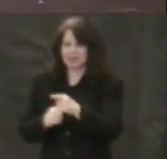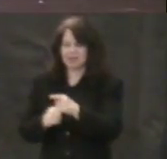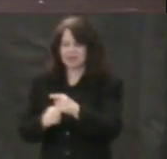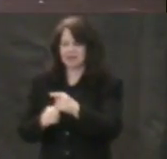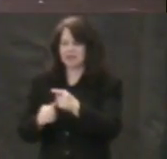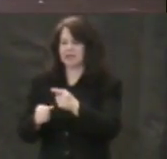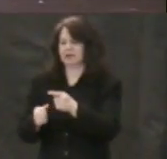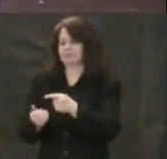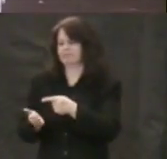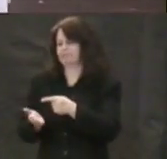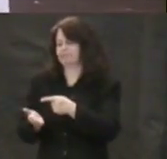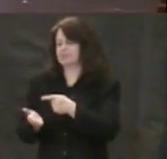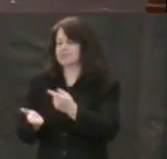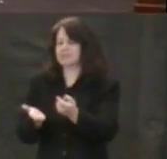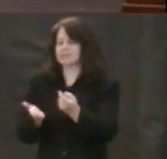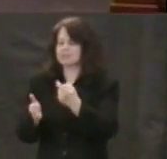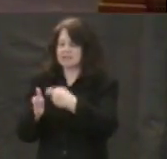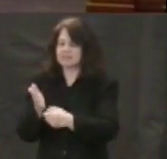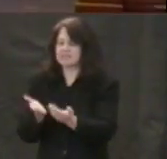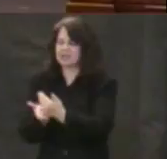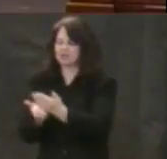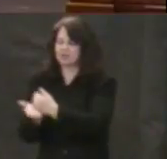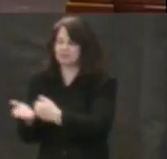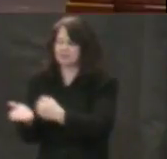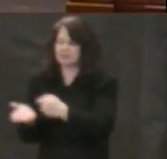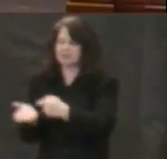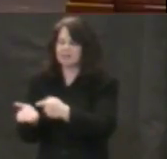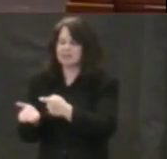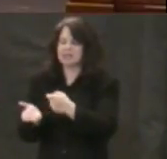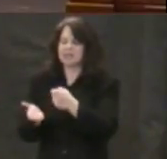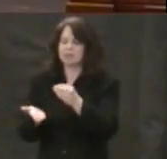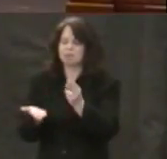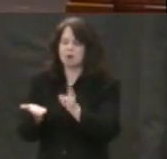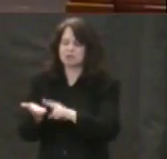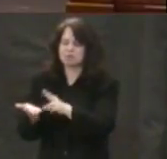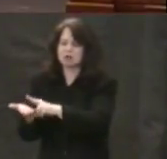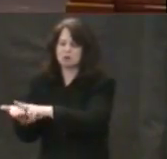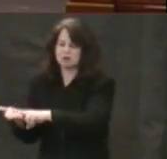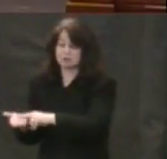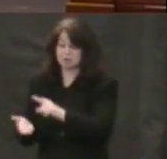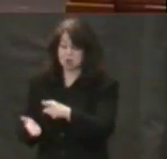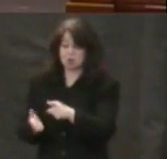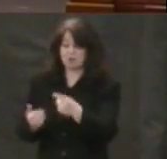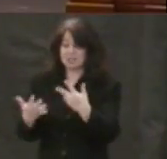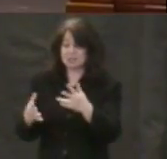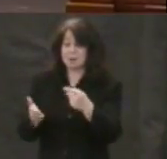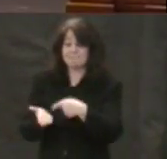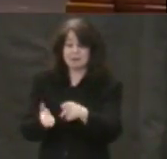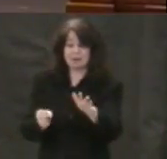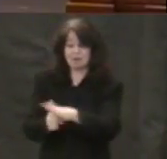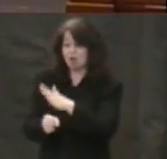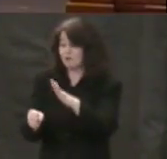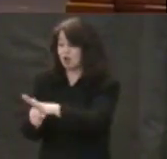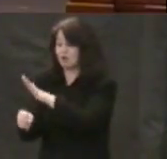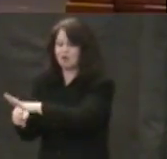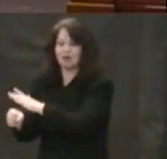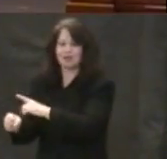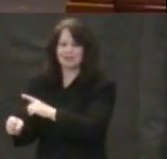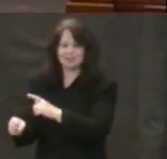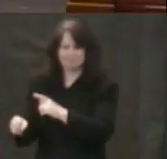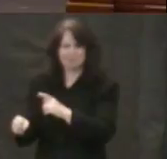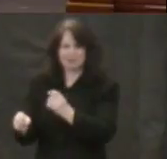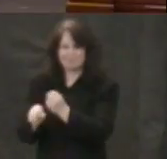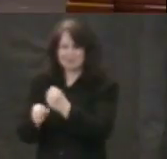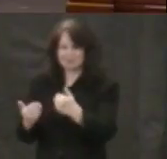and marks them as paid in full. What a very clever way to get friends. Not very honorable in cheating your